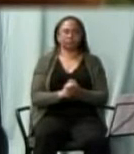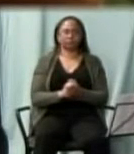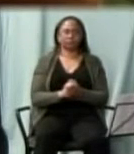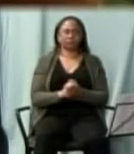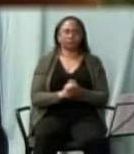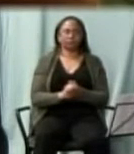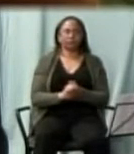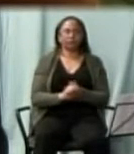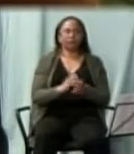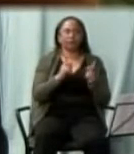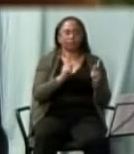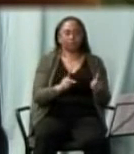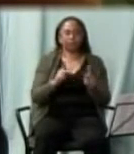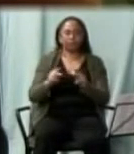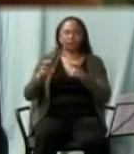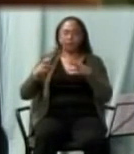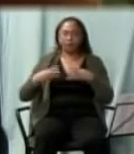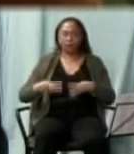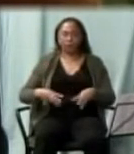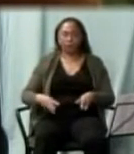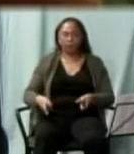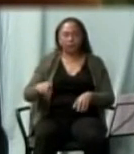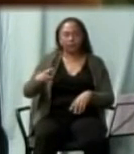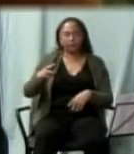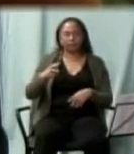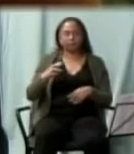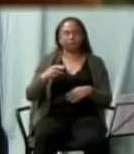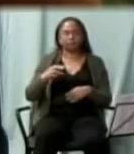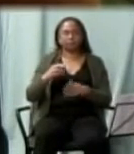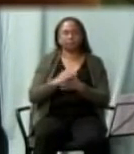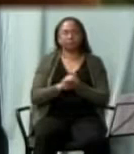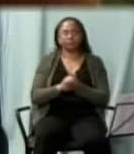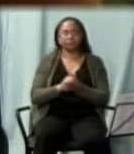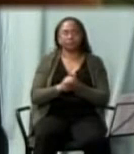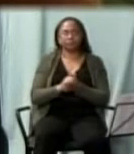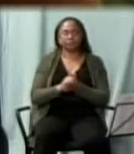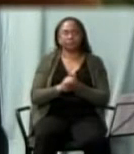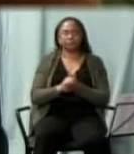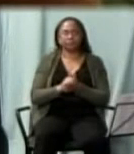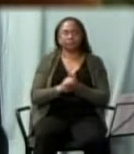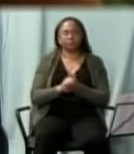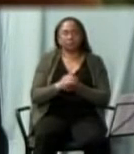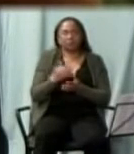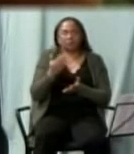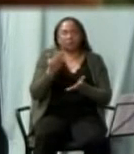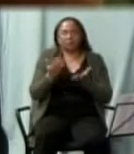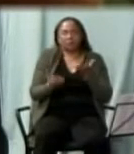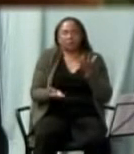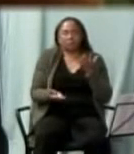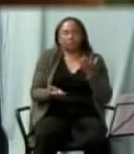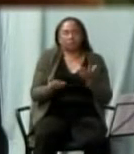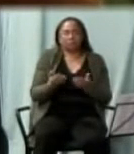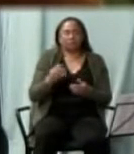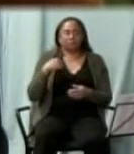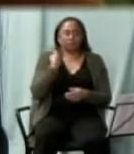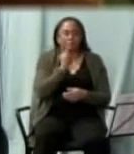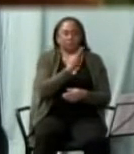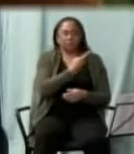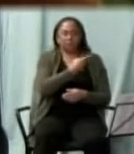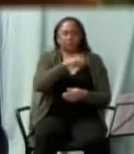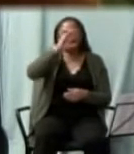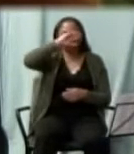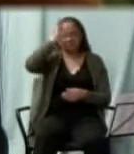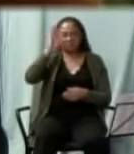prepare his ways before him maybe we will never see our